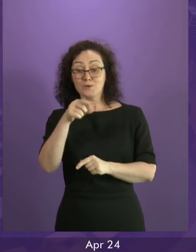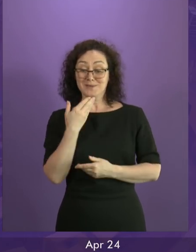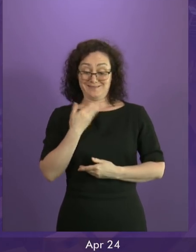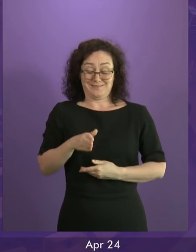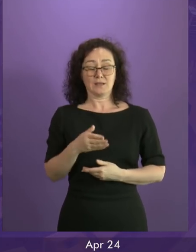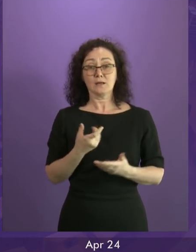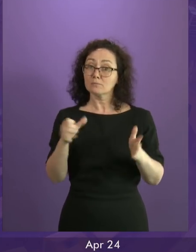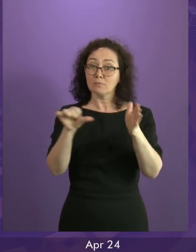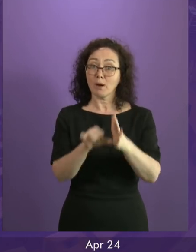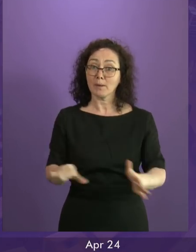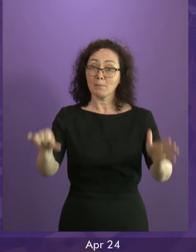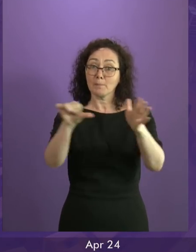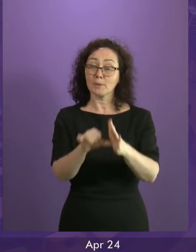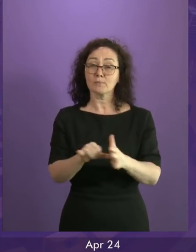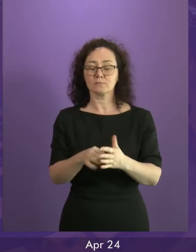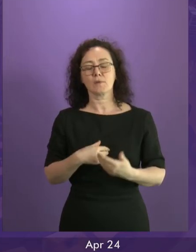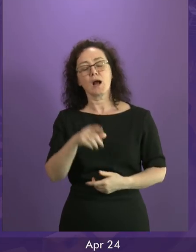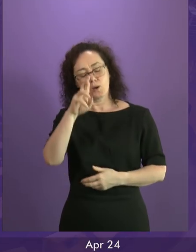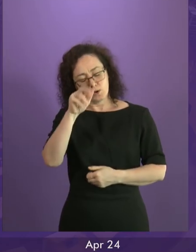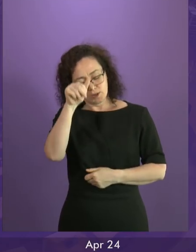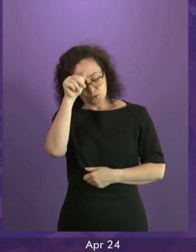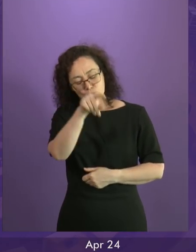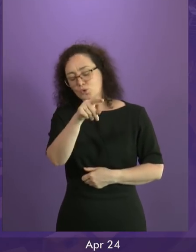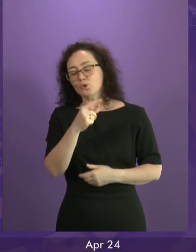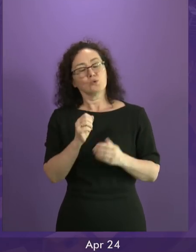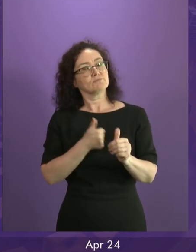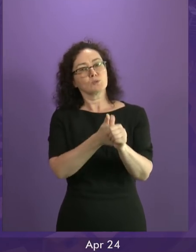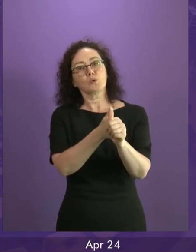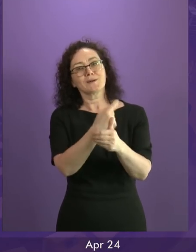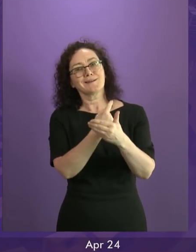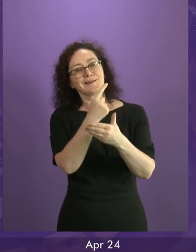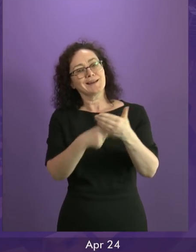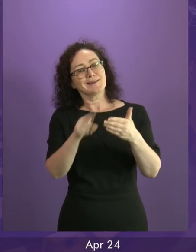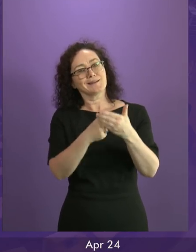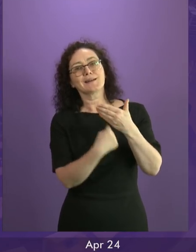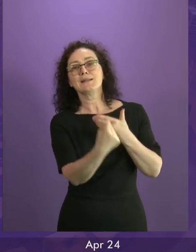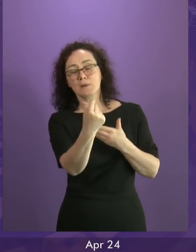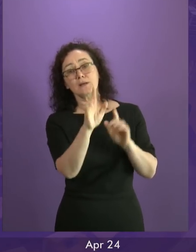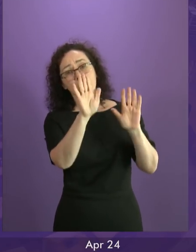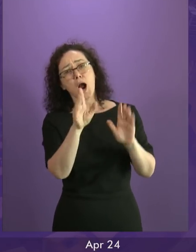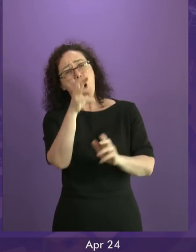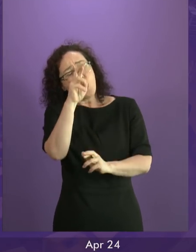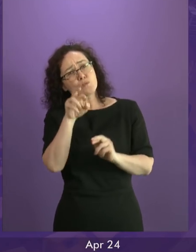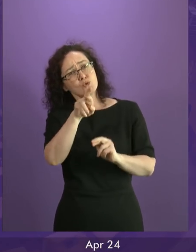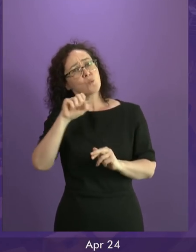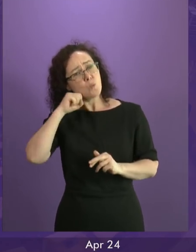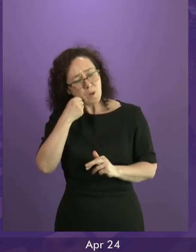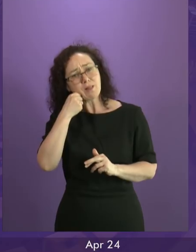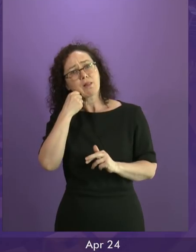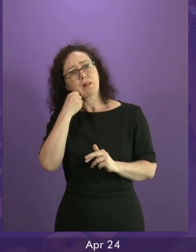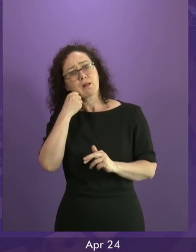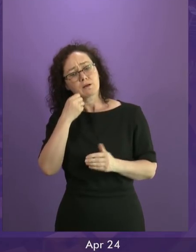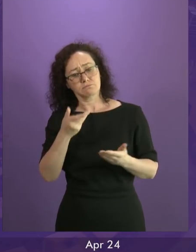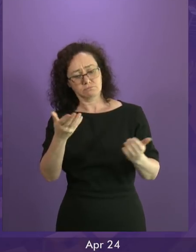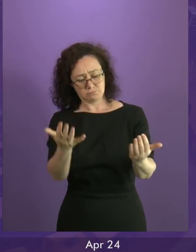So I hope that although James Kelly and his colleagues don't support independence, I hope in the spirit of the question that he's just asked me, we will see Labour come